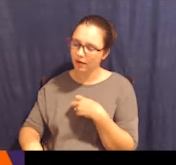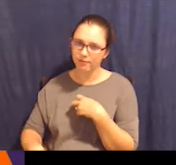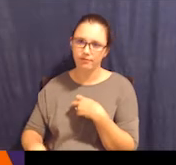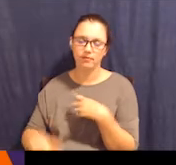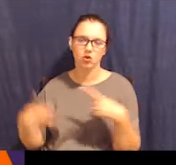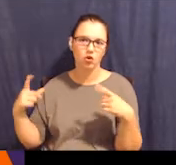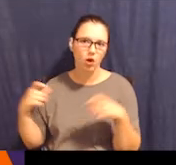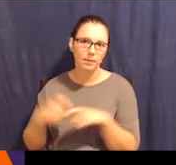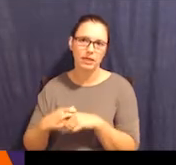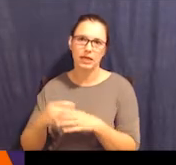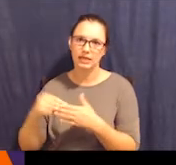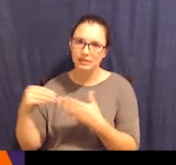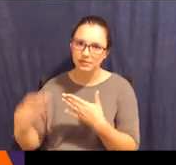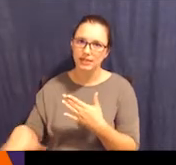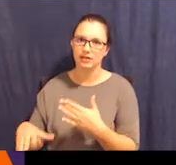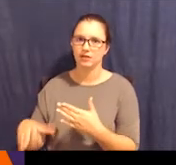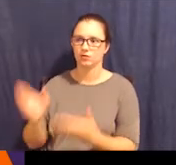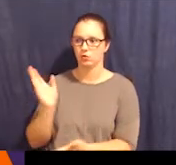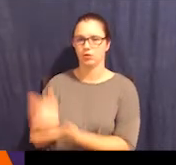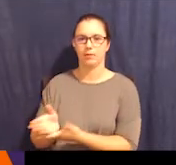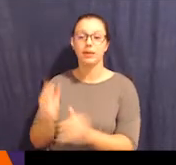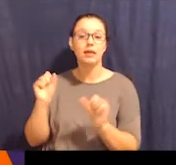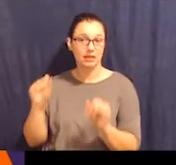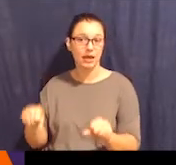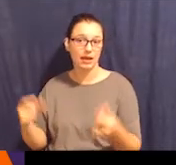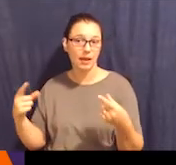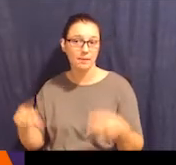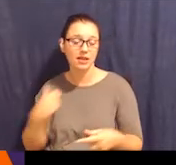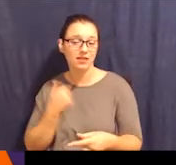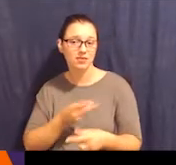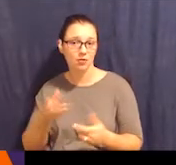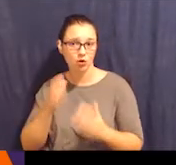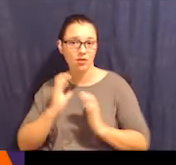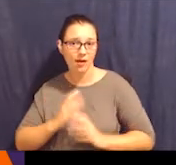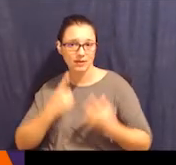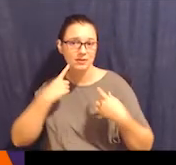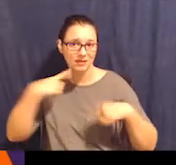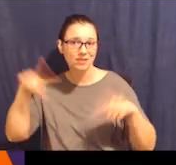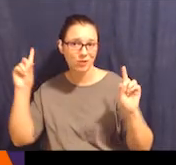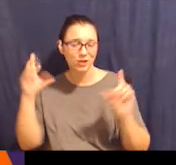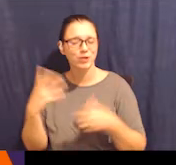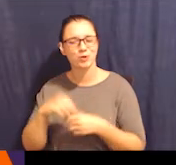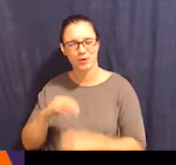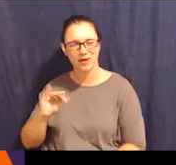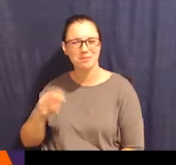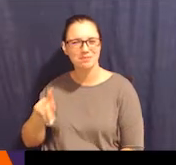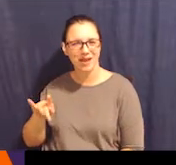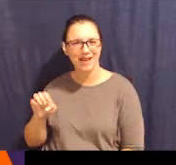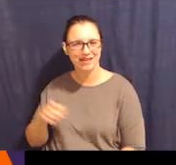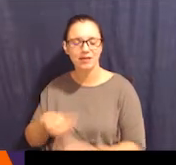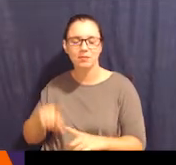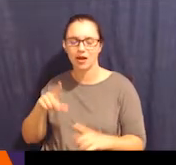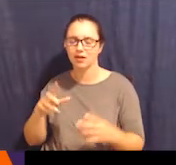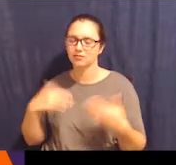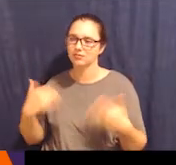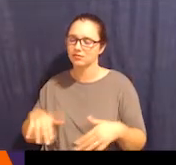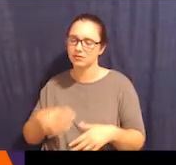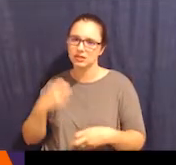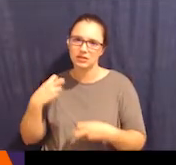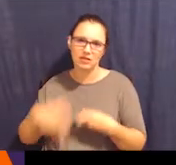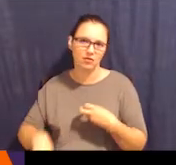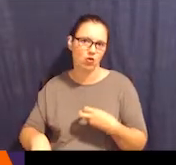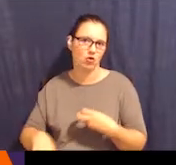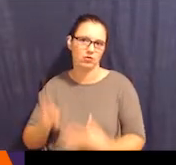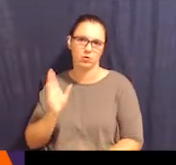hard, complicated and expensive to get out. It can be done and we have clients who've been successful, including Mike, but it's much